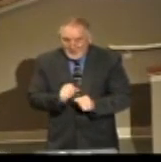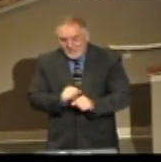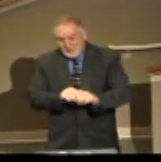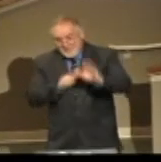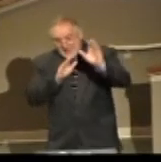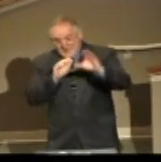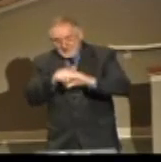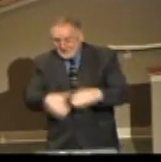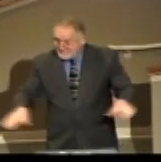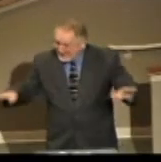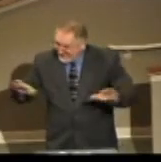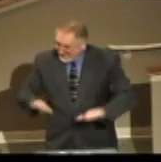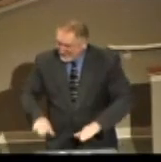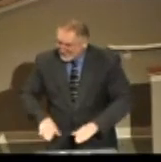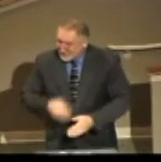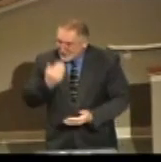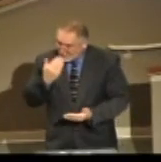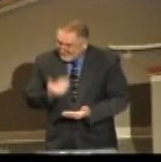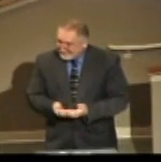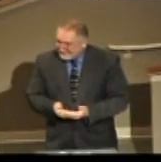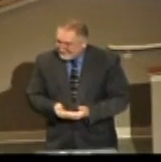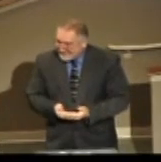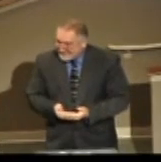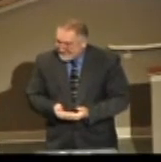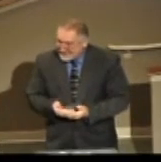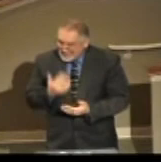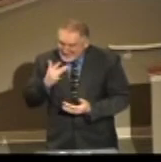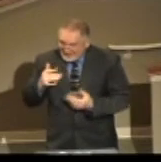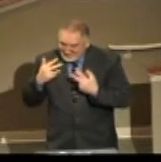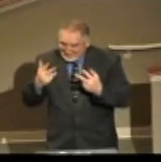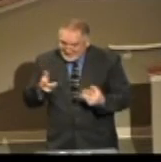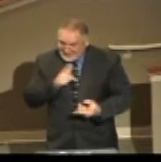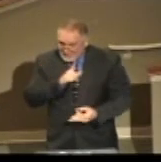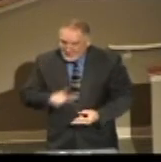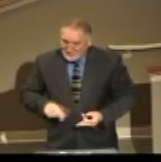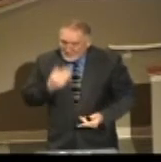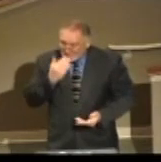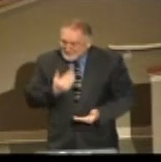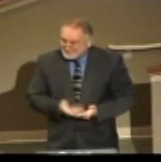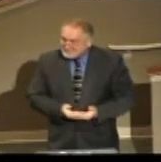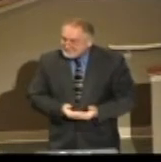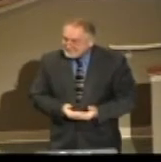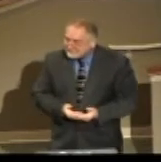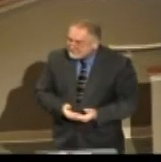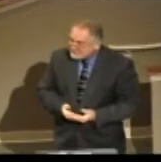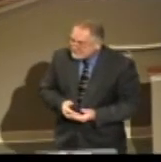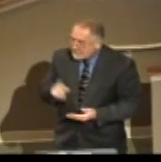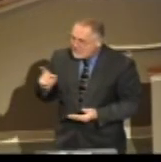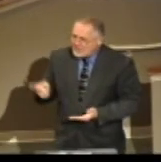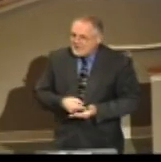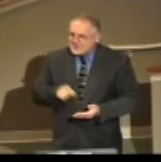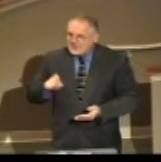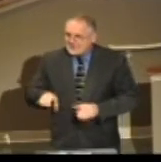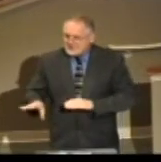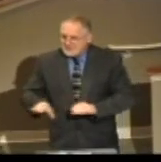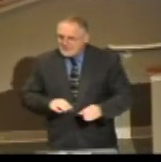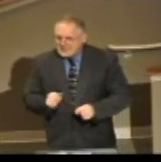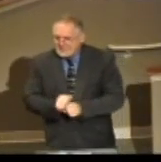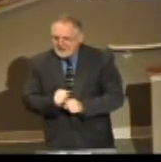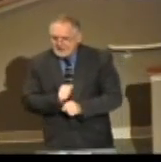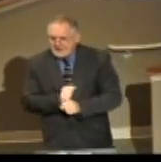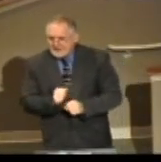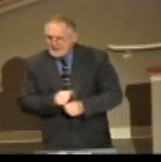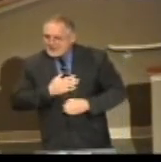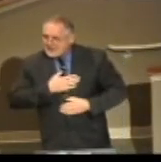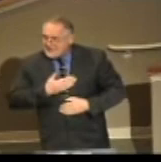or in the valleys, it's good. It's good. Taste and see. The Lord is good. Let me tell you, let me get what you ought do this year. You ought to make a commitment. ought to make a